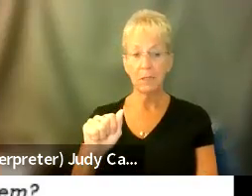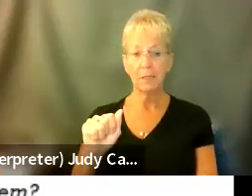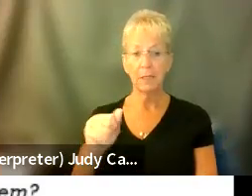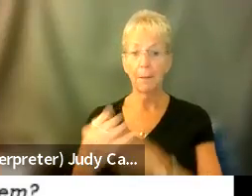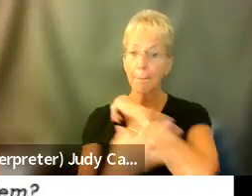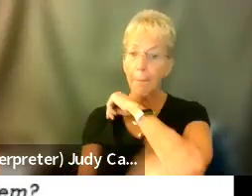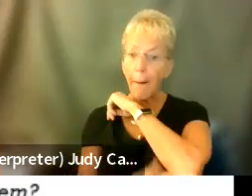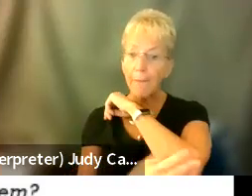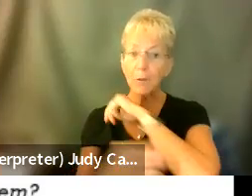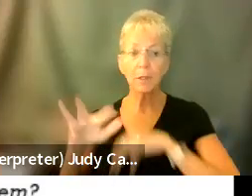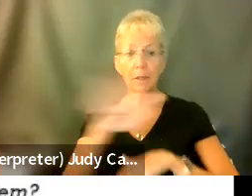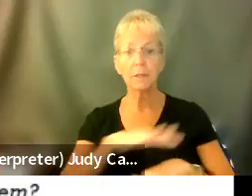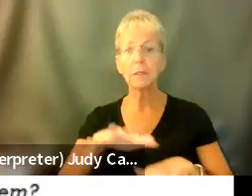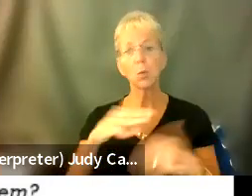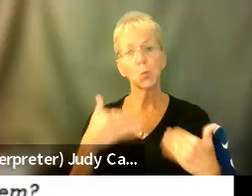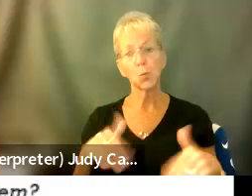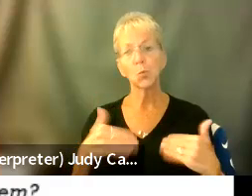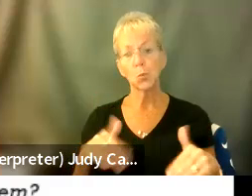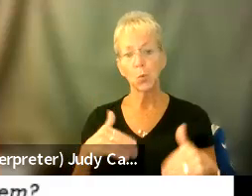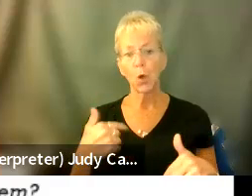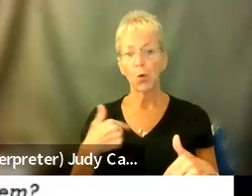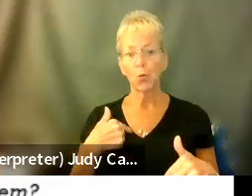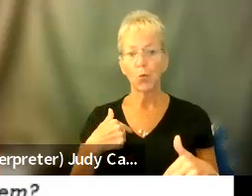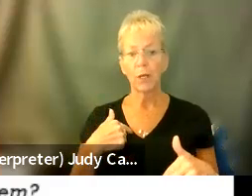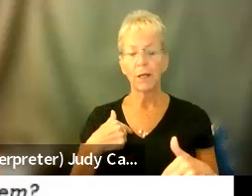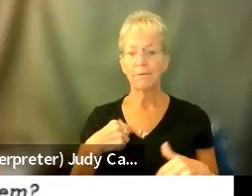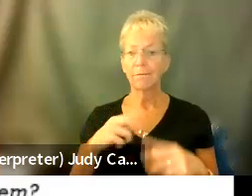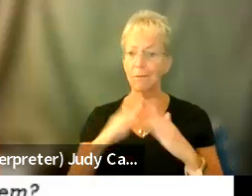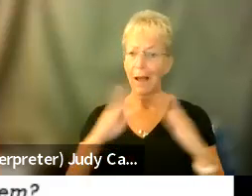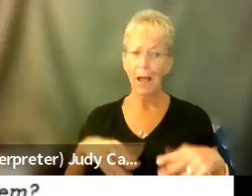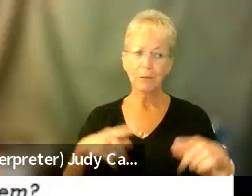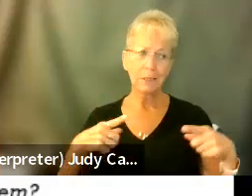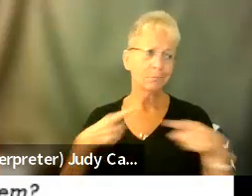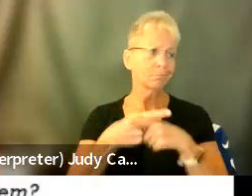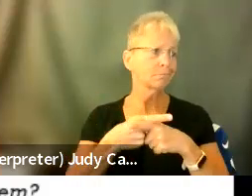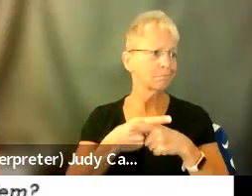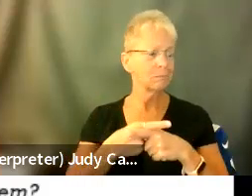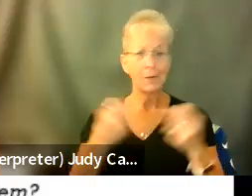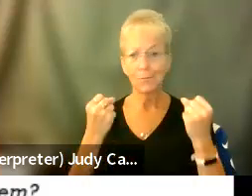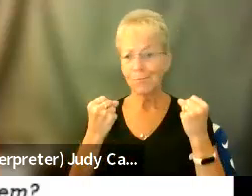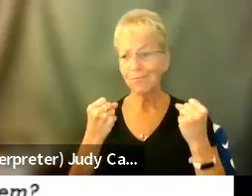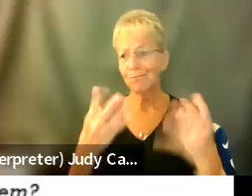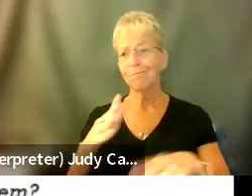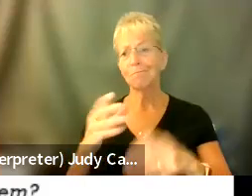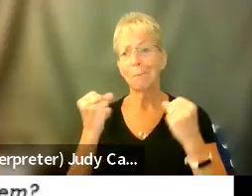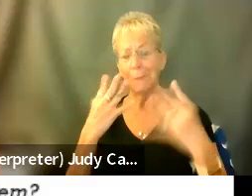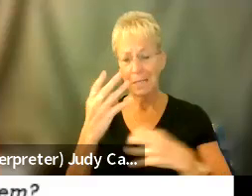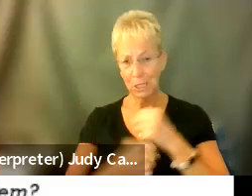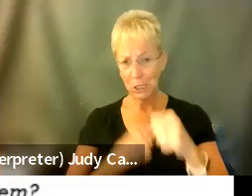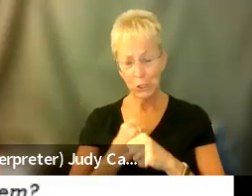outside of disability know we have been in a housing crisis for a very long time.